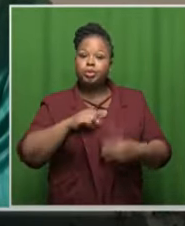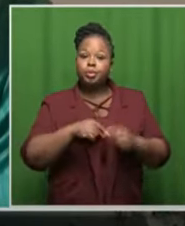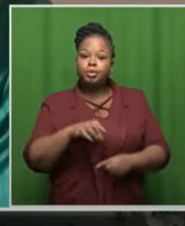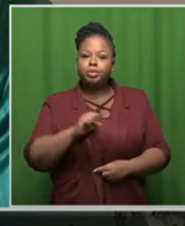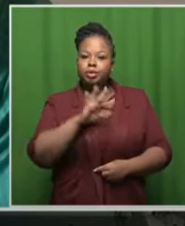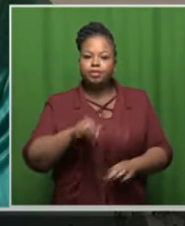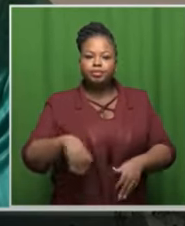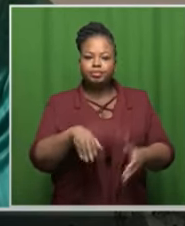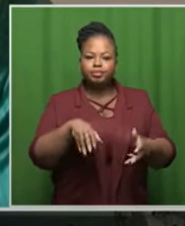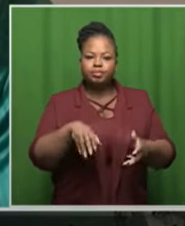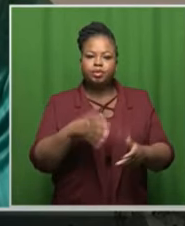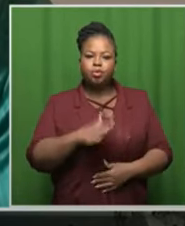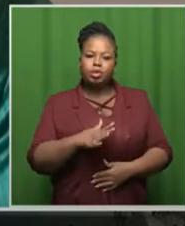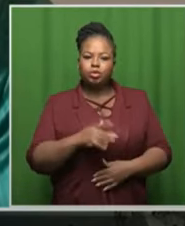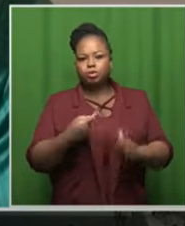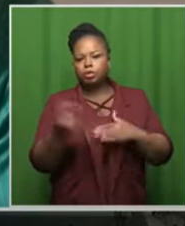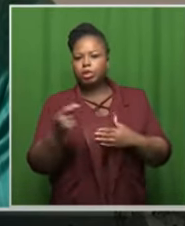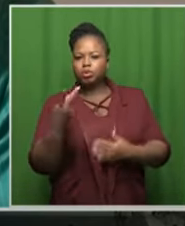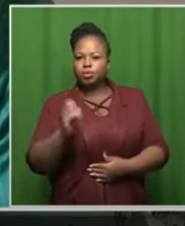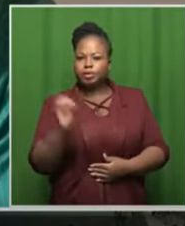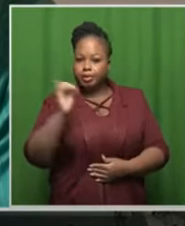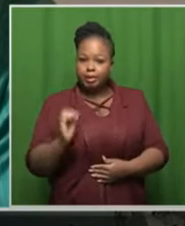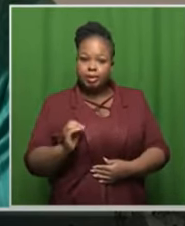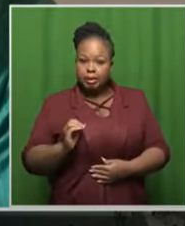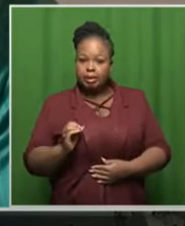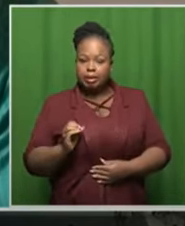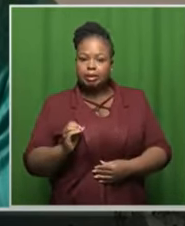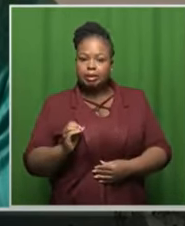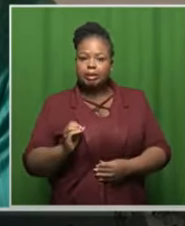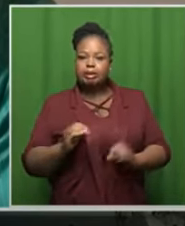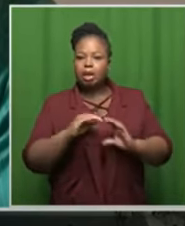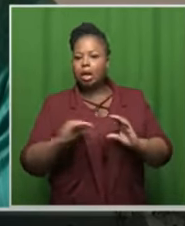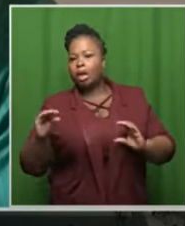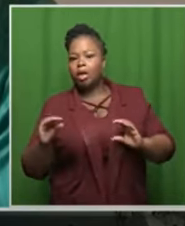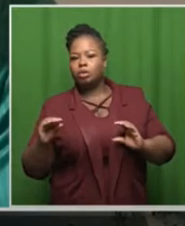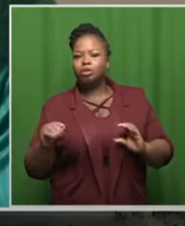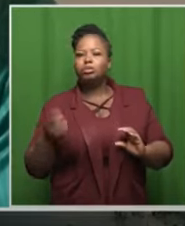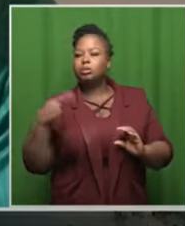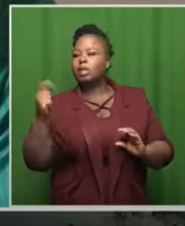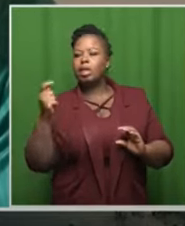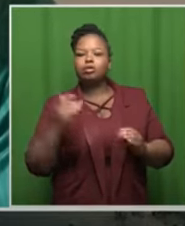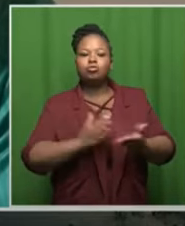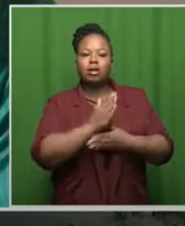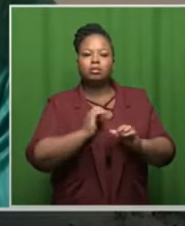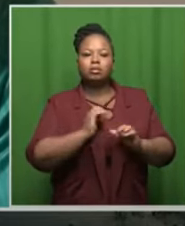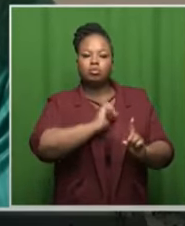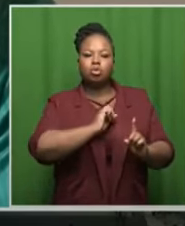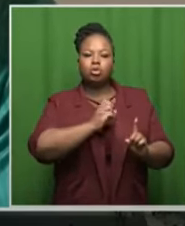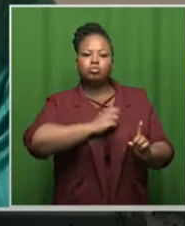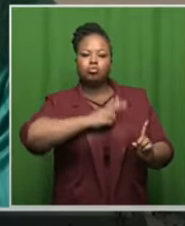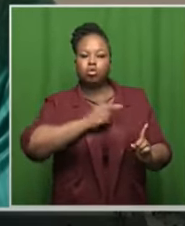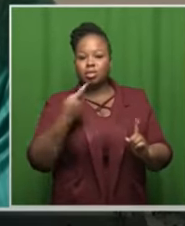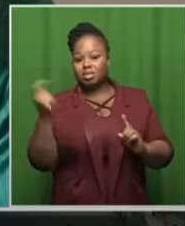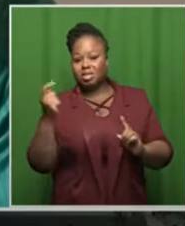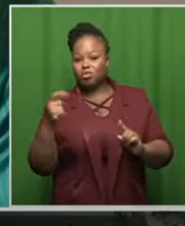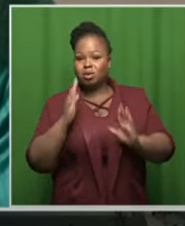sa rugby intends to uh sell allegedly a 20 stake of the springbox commercial rights uh to a